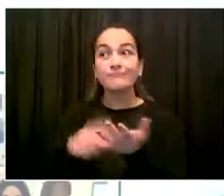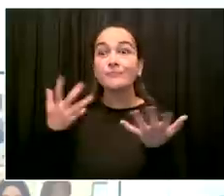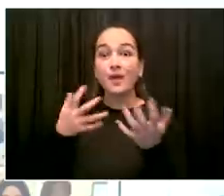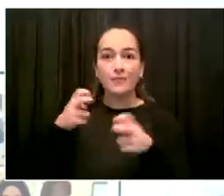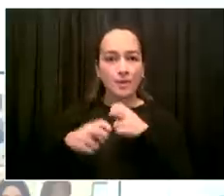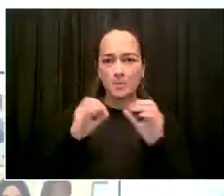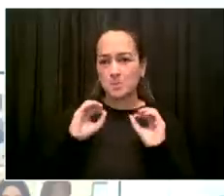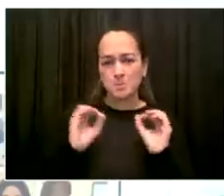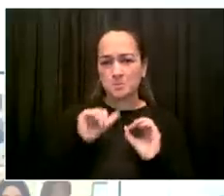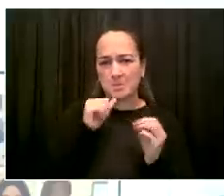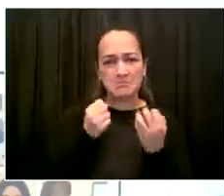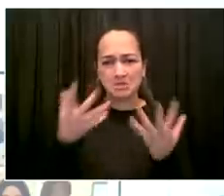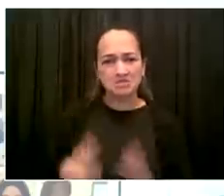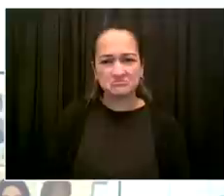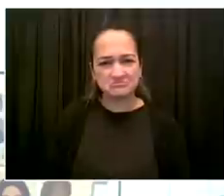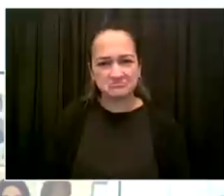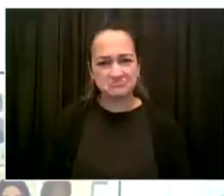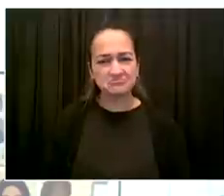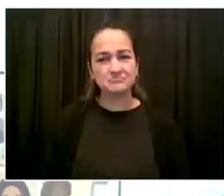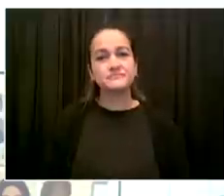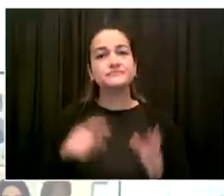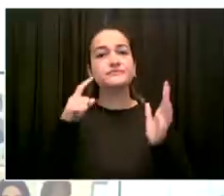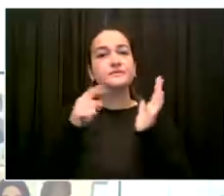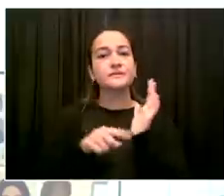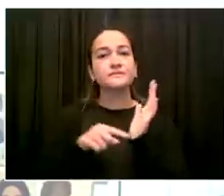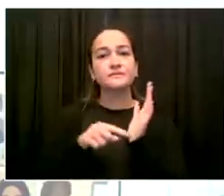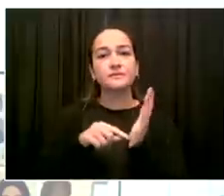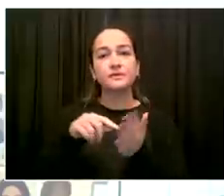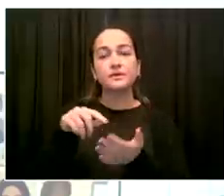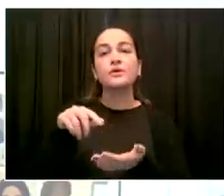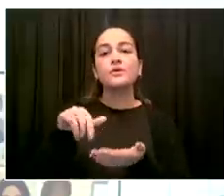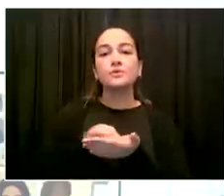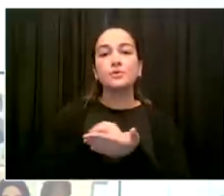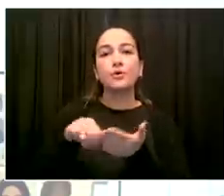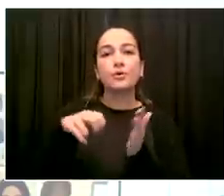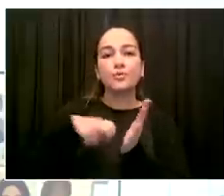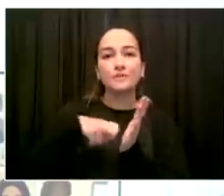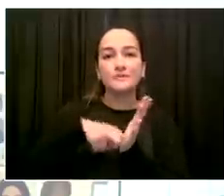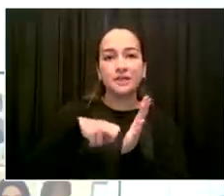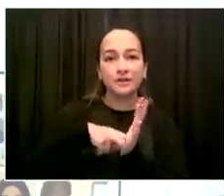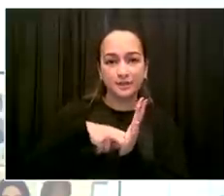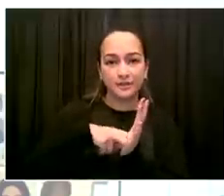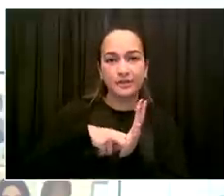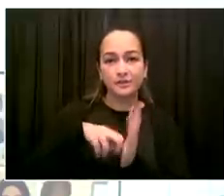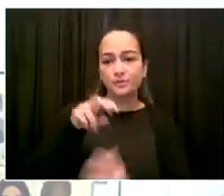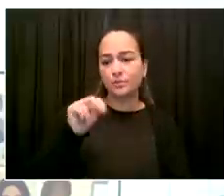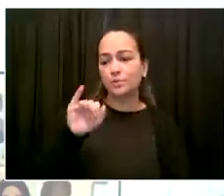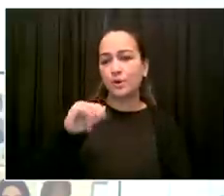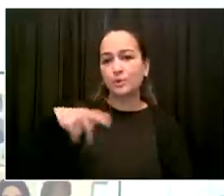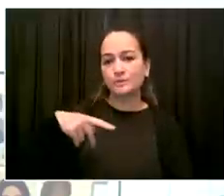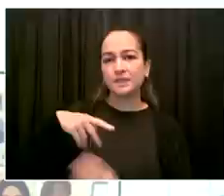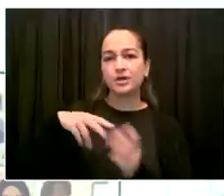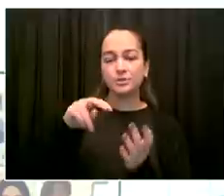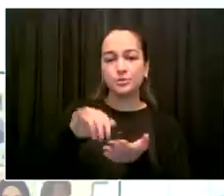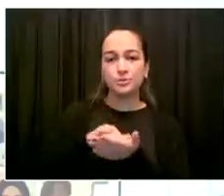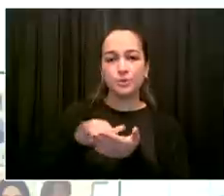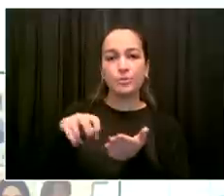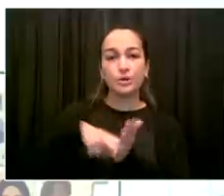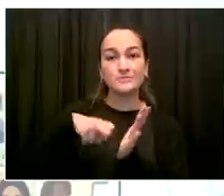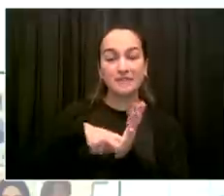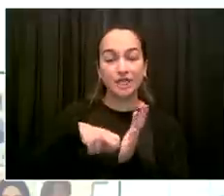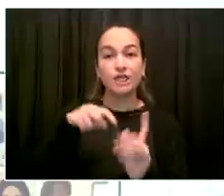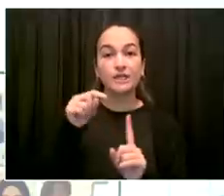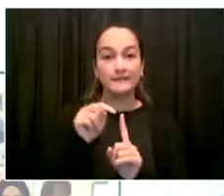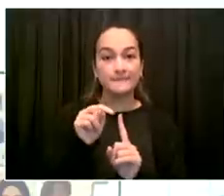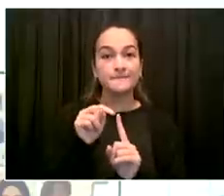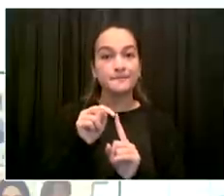and saw minimal to no impact in terms of patient care. And you just heard from Dr. Katz in terms of what's happening in